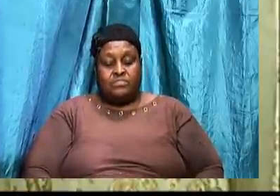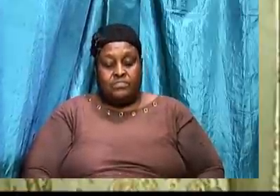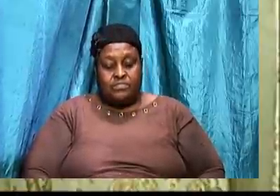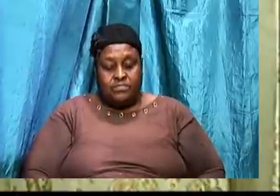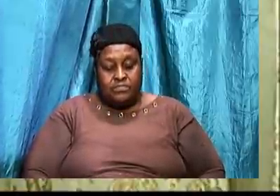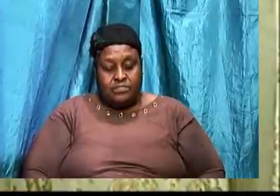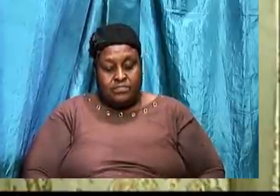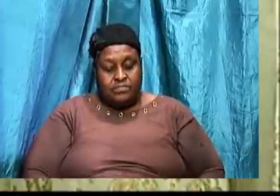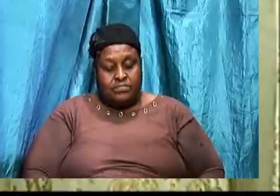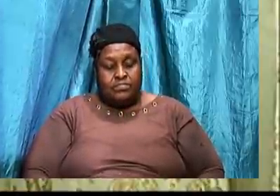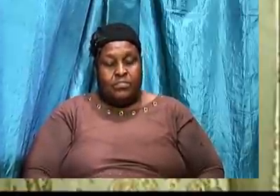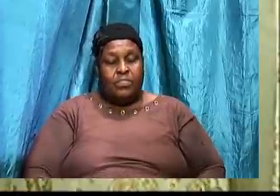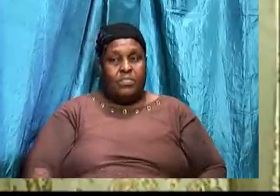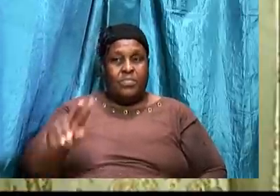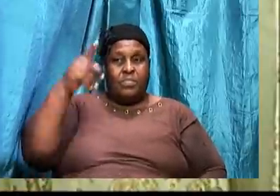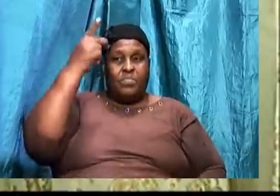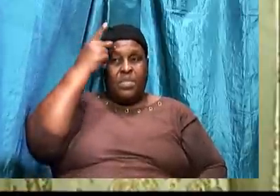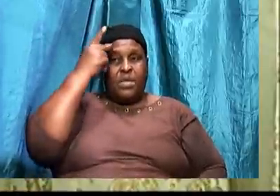The apostle said.